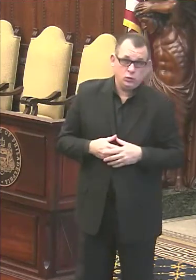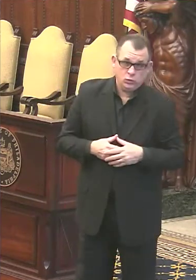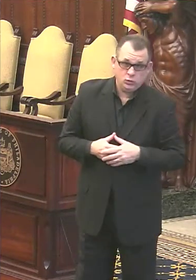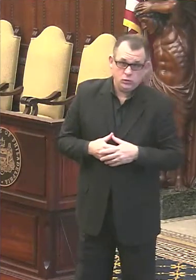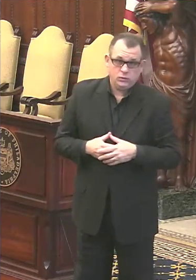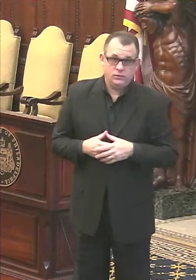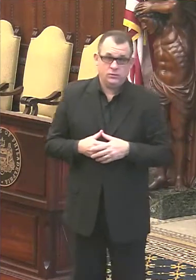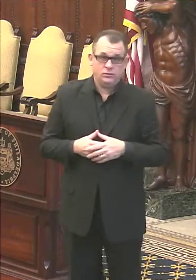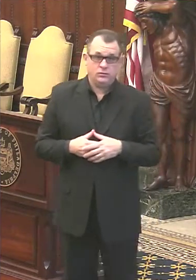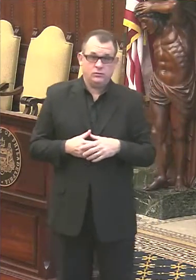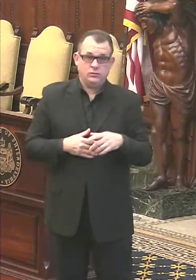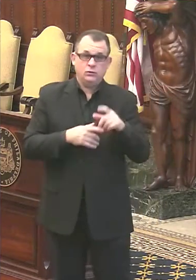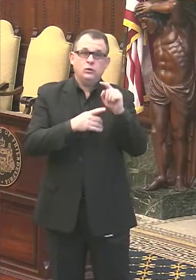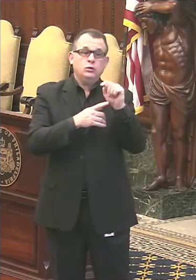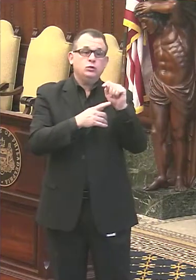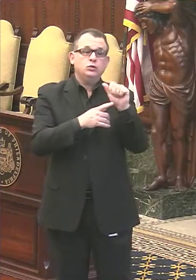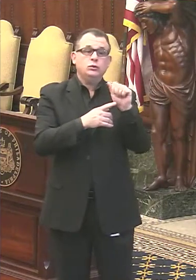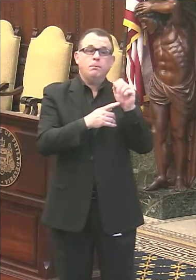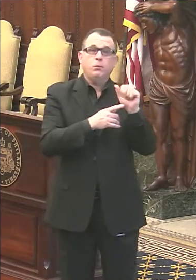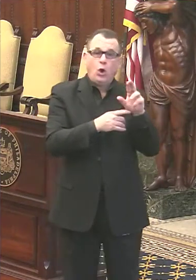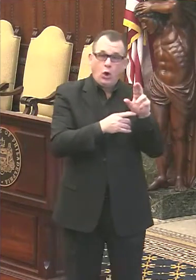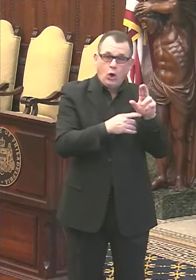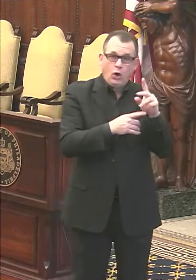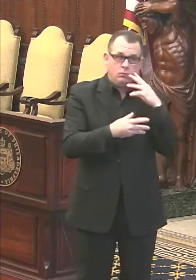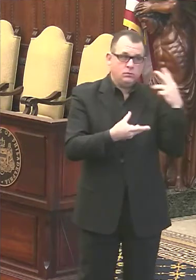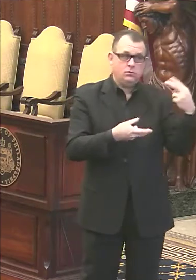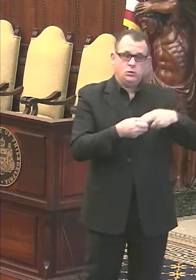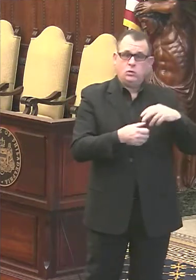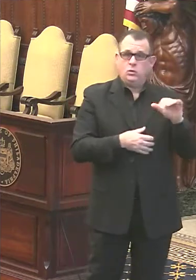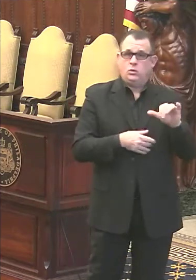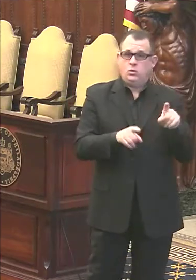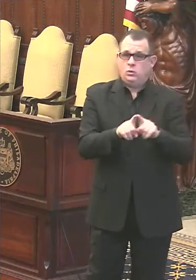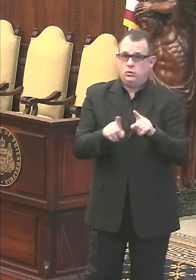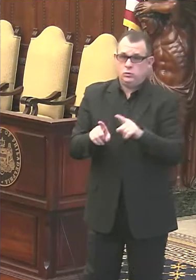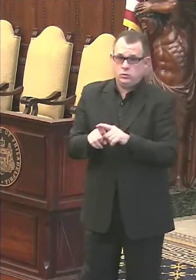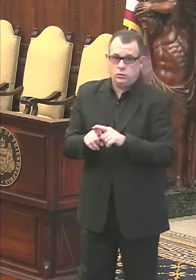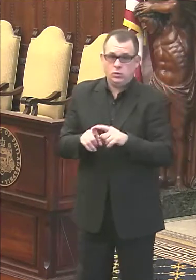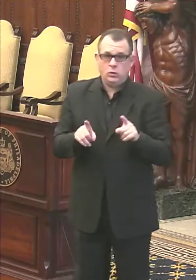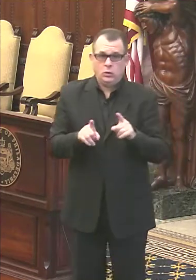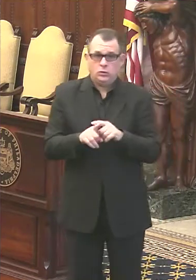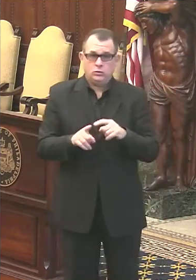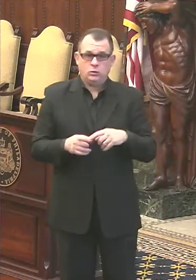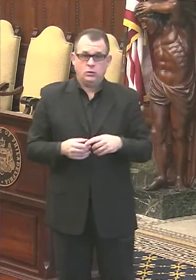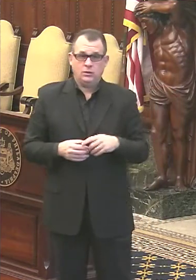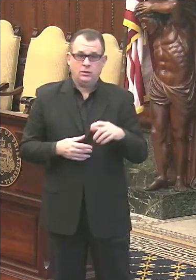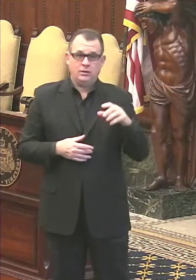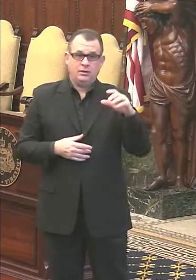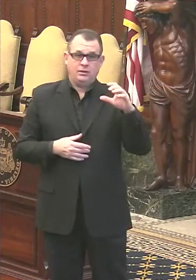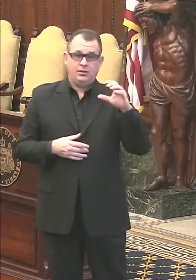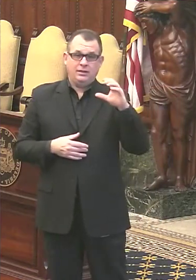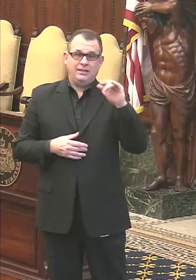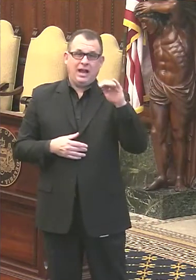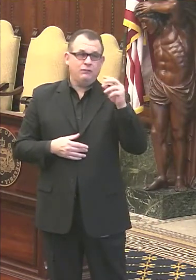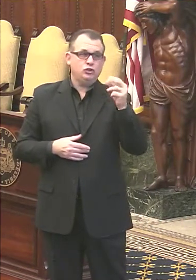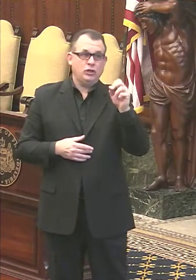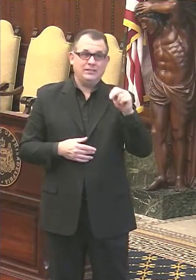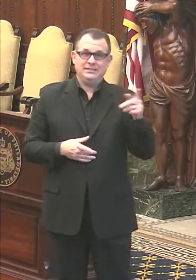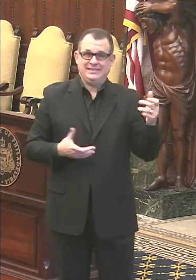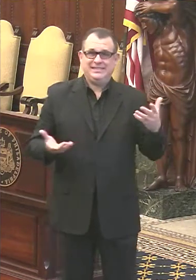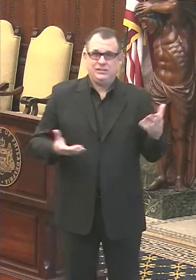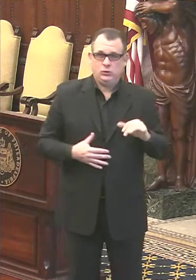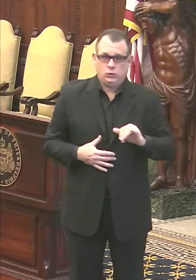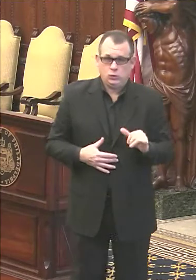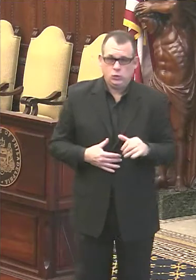Alexander. Also with us today is Dr. Caroline Johnson, Deputy Health Commissioner, and she can help with questions